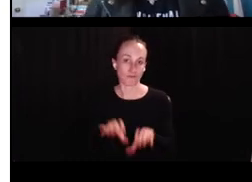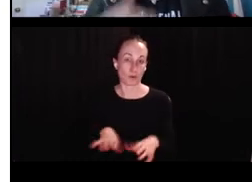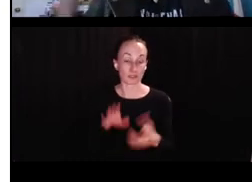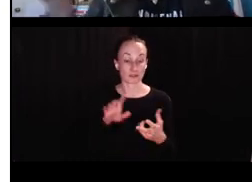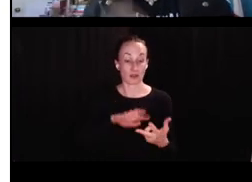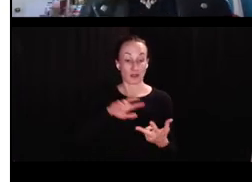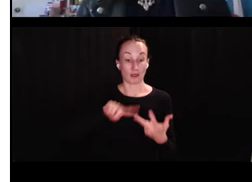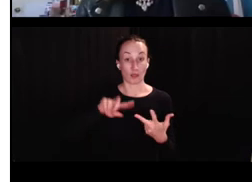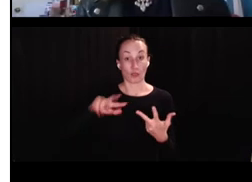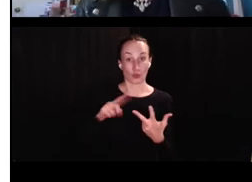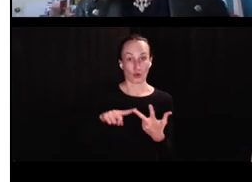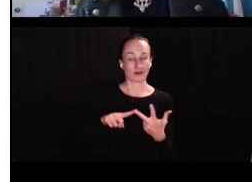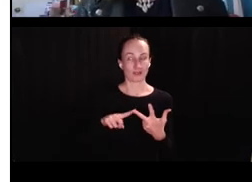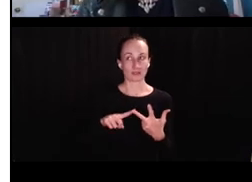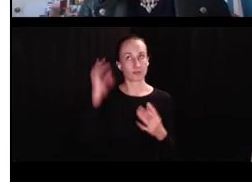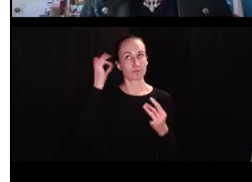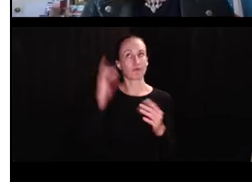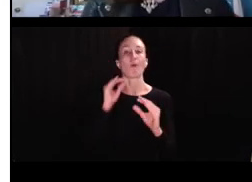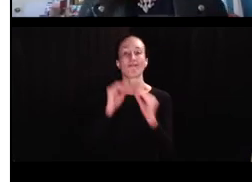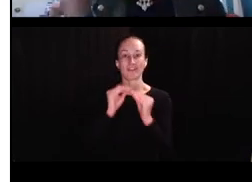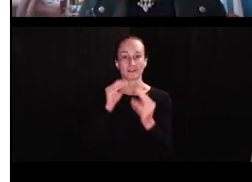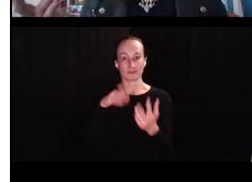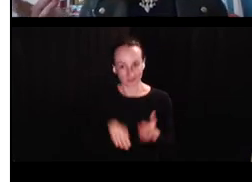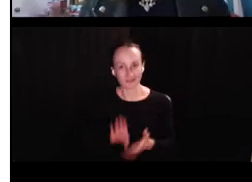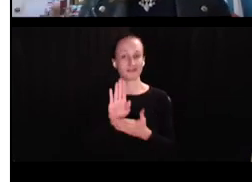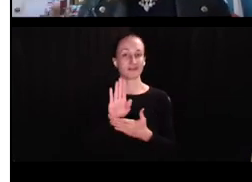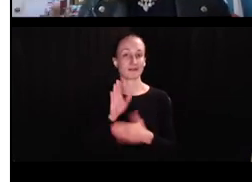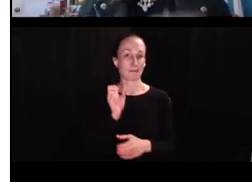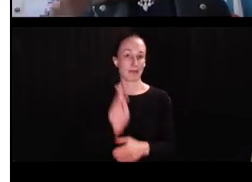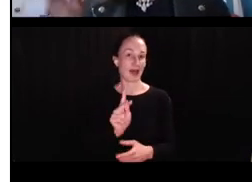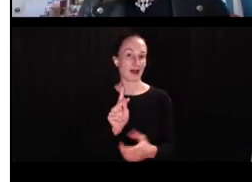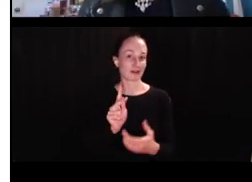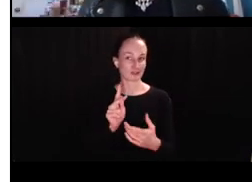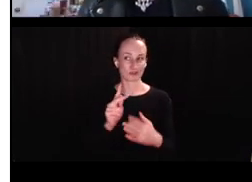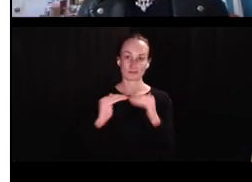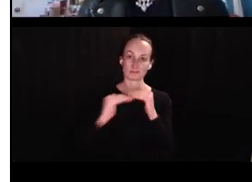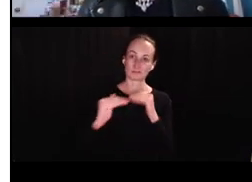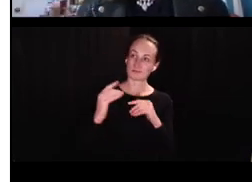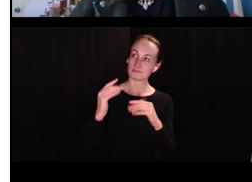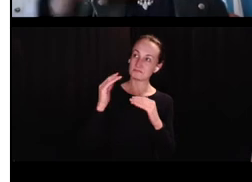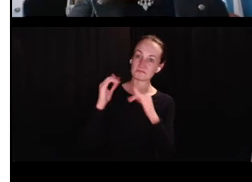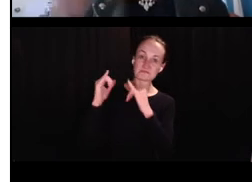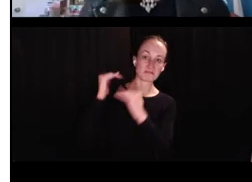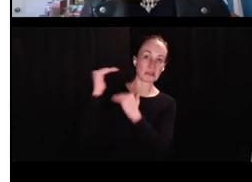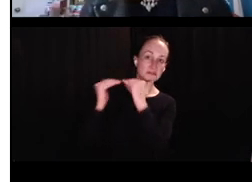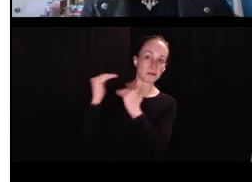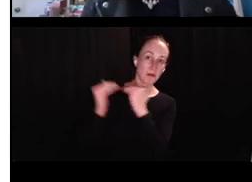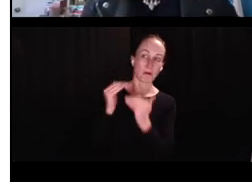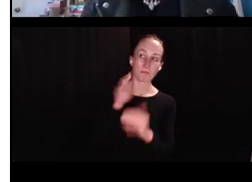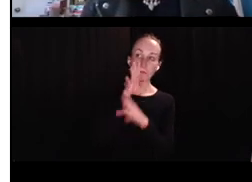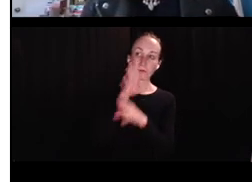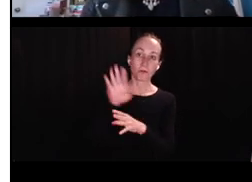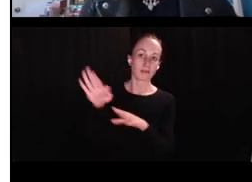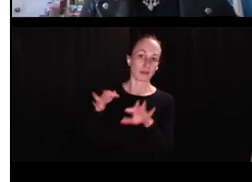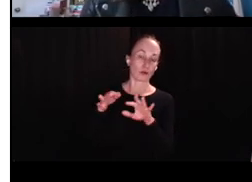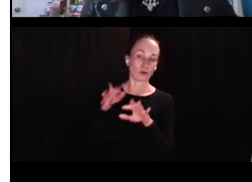and then third stage, we, they fix the problem by re-memorizing your regulars. And then we're back up to, um,